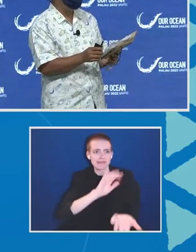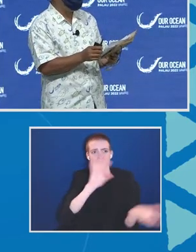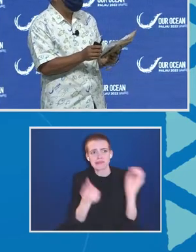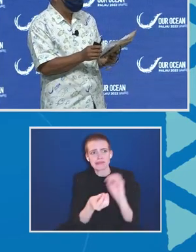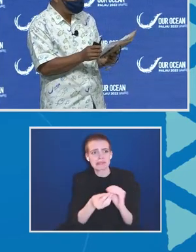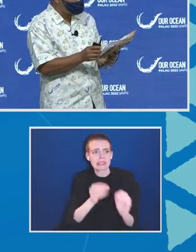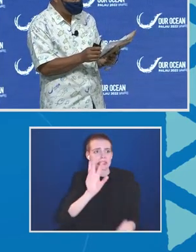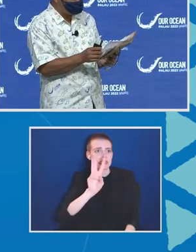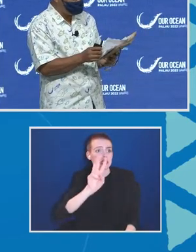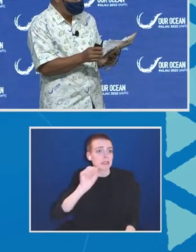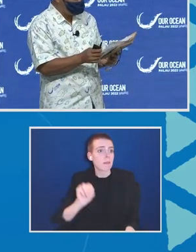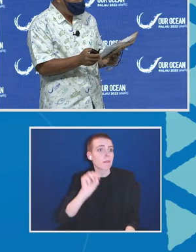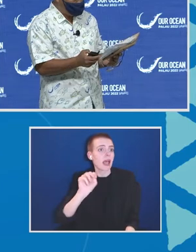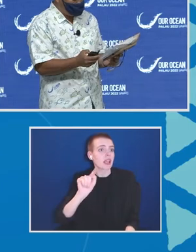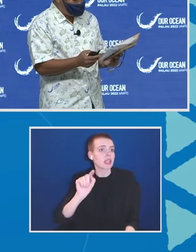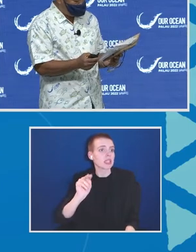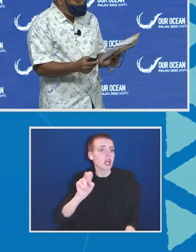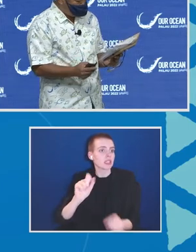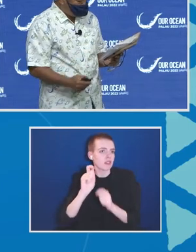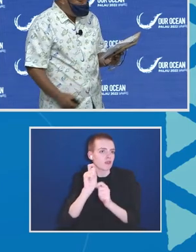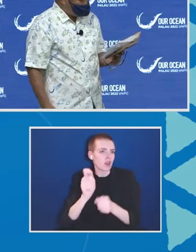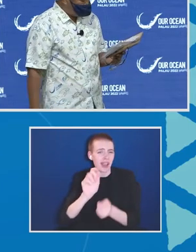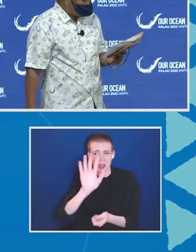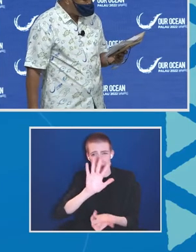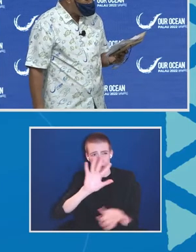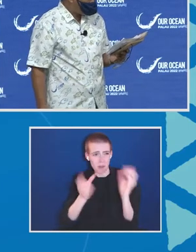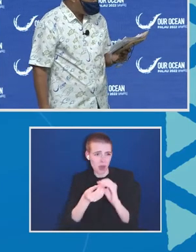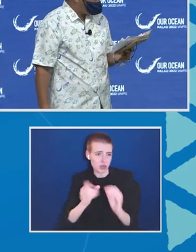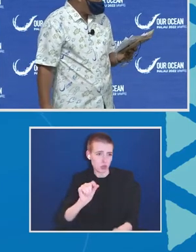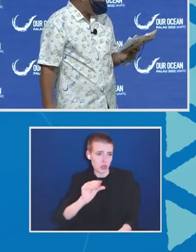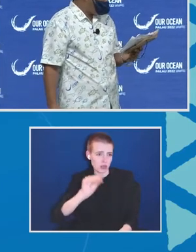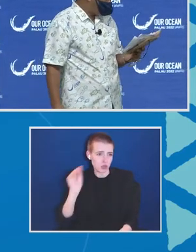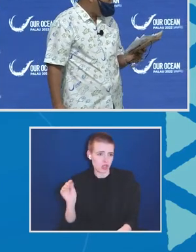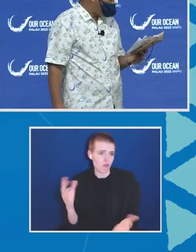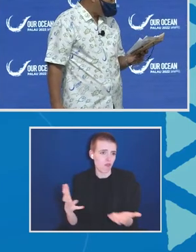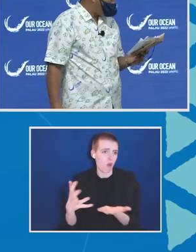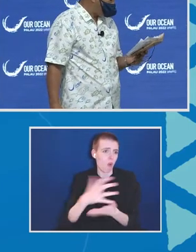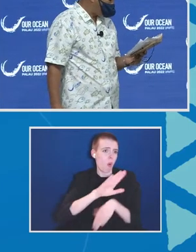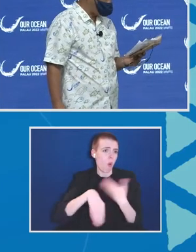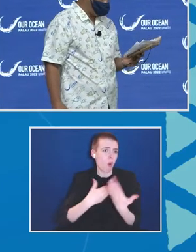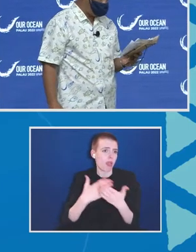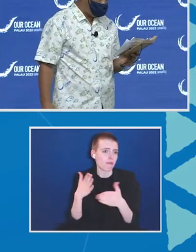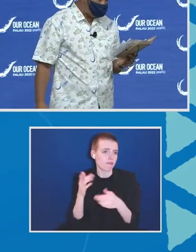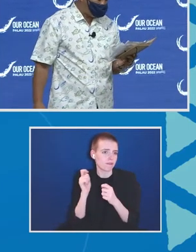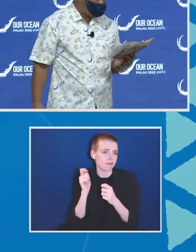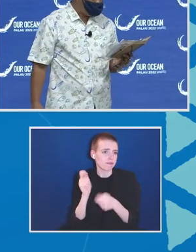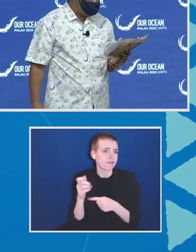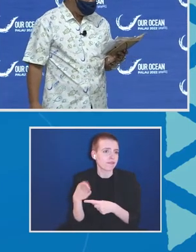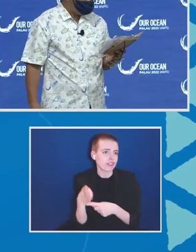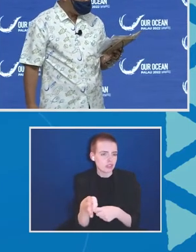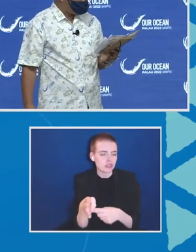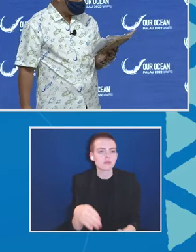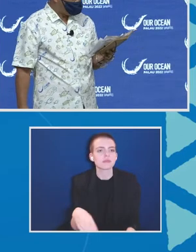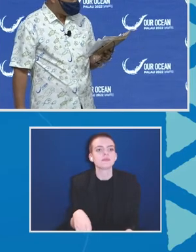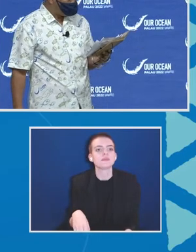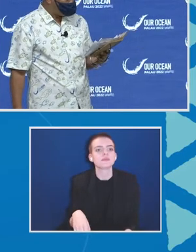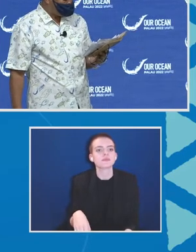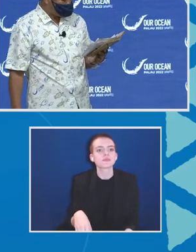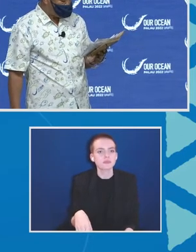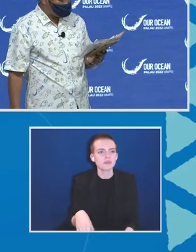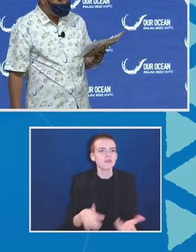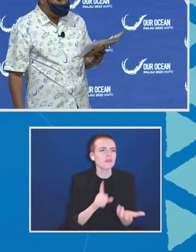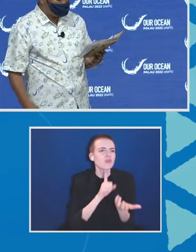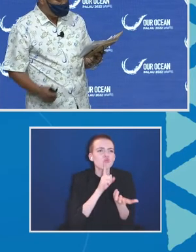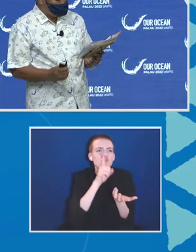% of wild fish catch. IUU fishing not only deplete fish stock and undermine sustainable